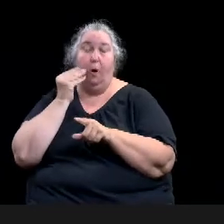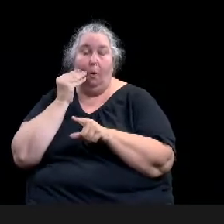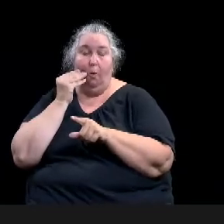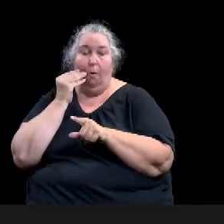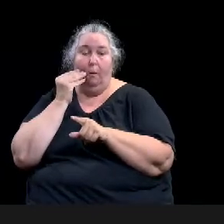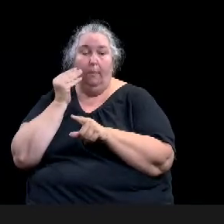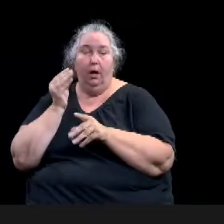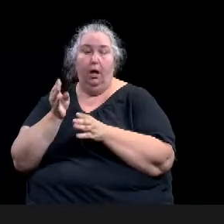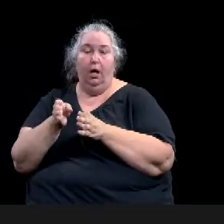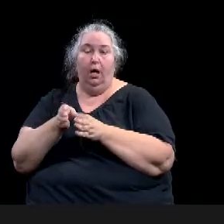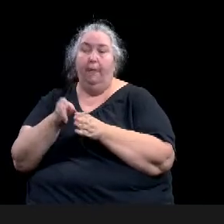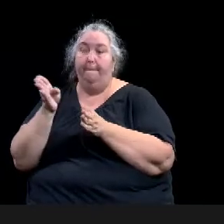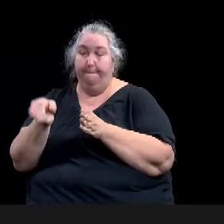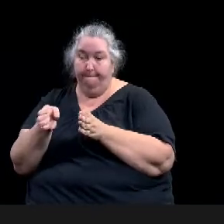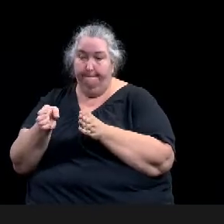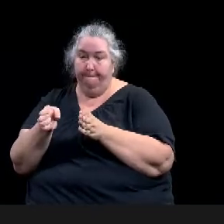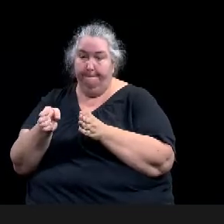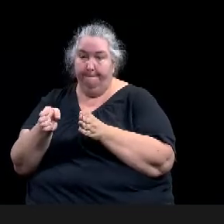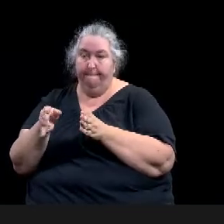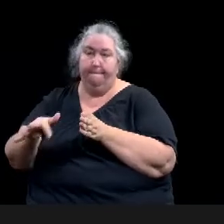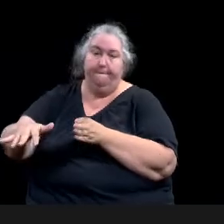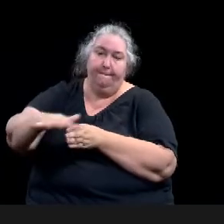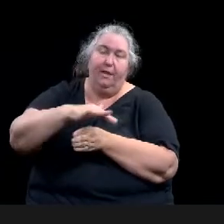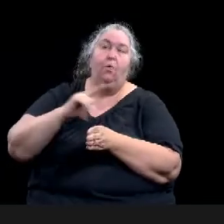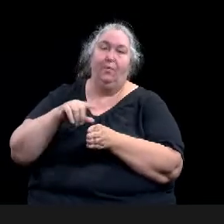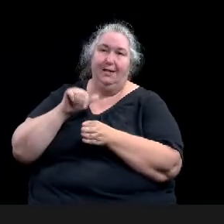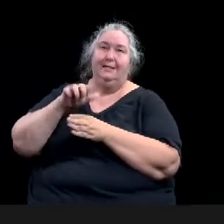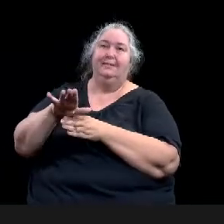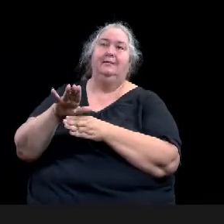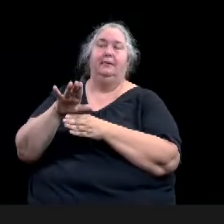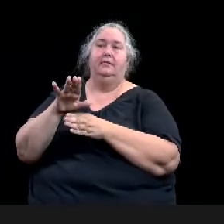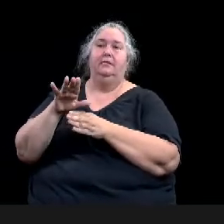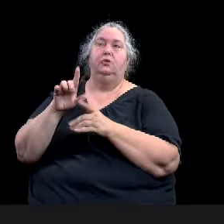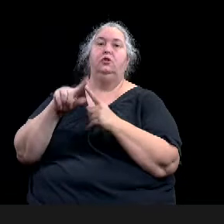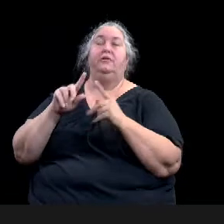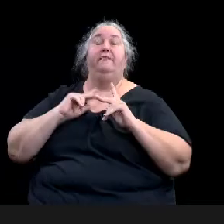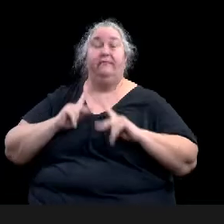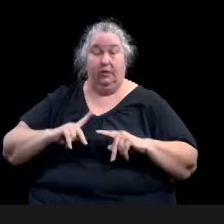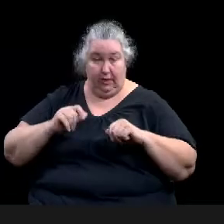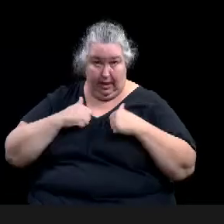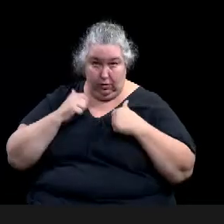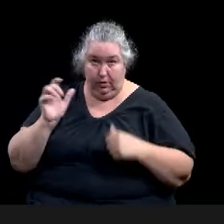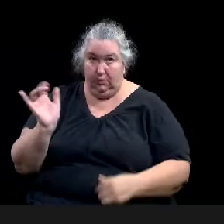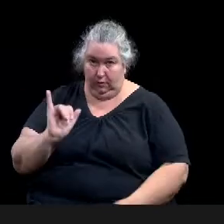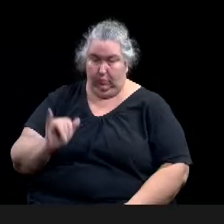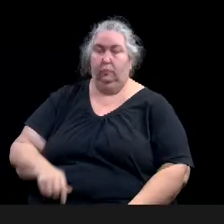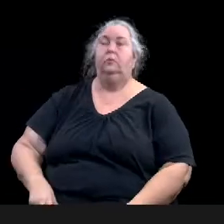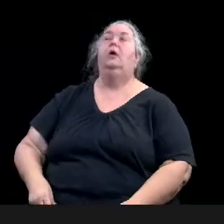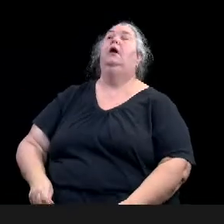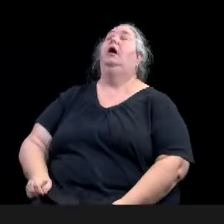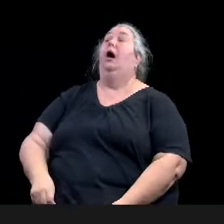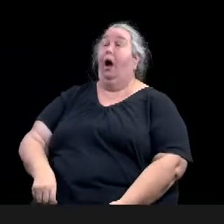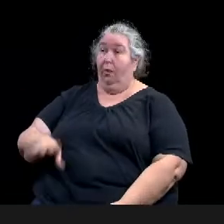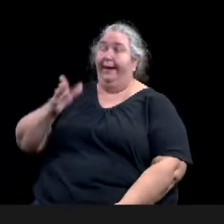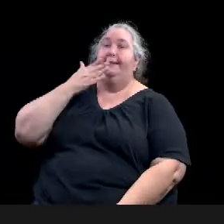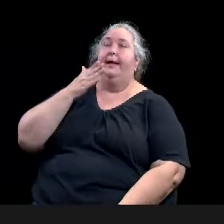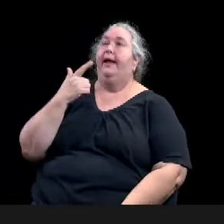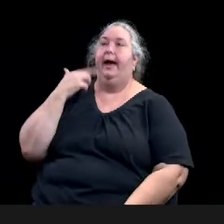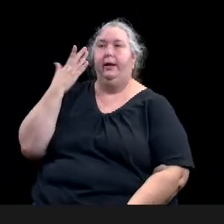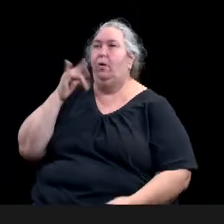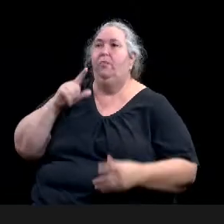Thank you. I, I didn't know we hadn't started doing that already, but thank you so much for, for spearheading that. Thank you. Sure.